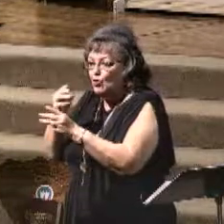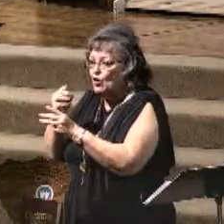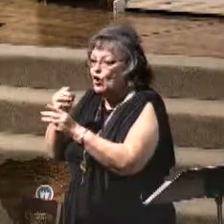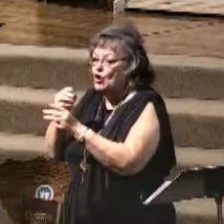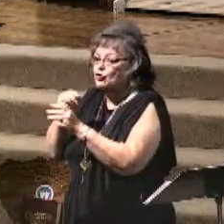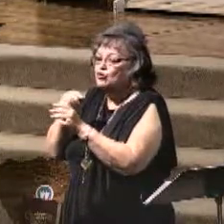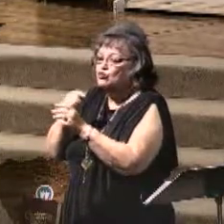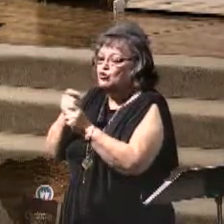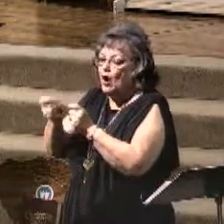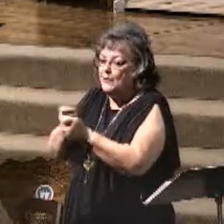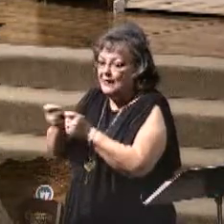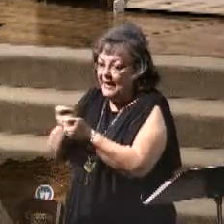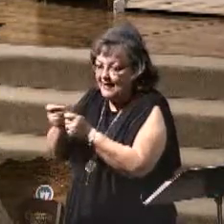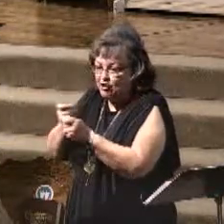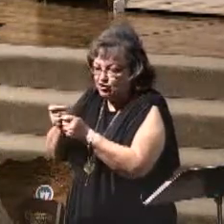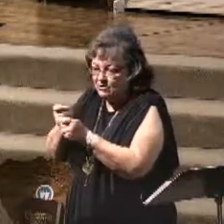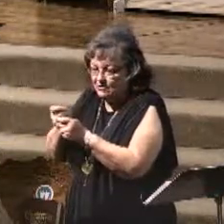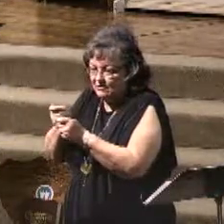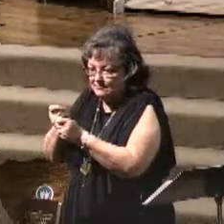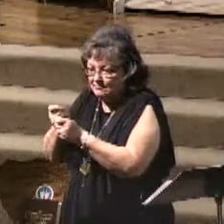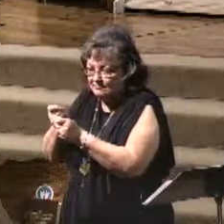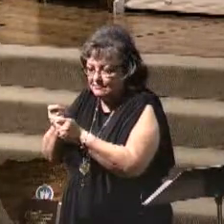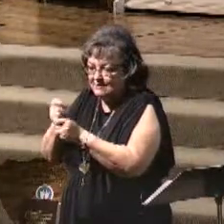seal. Global domination.